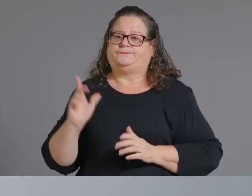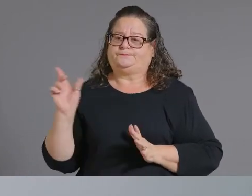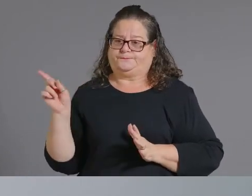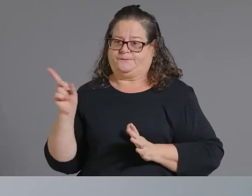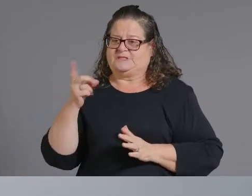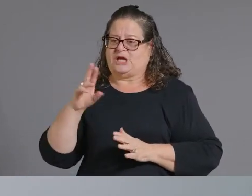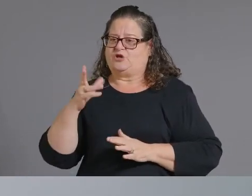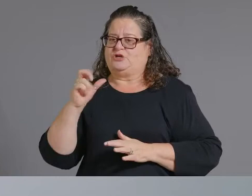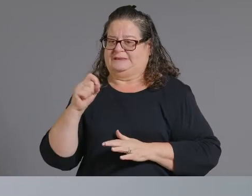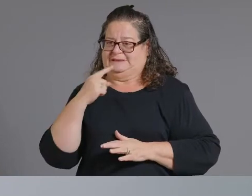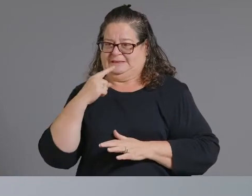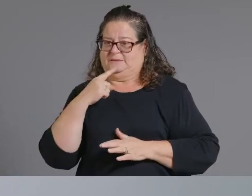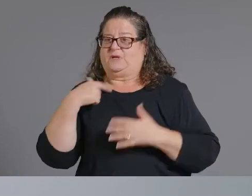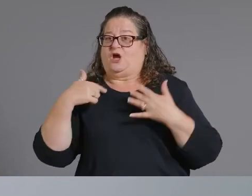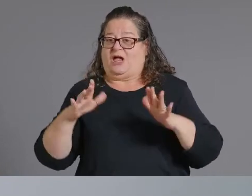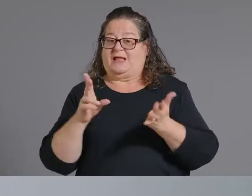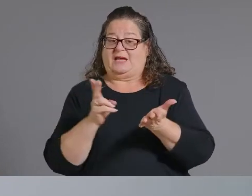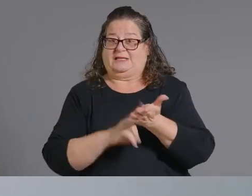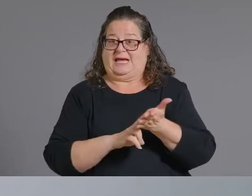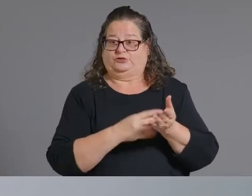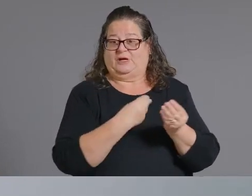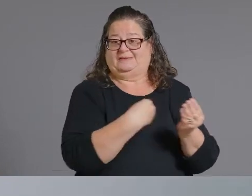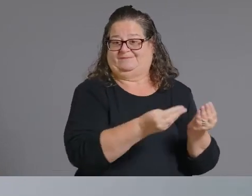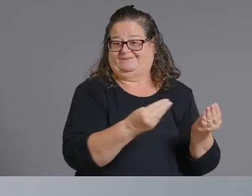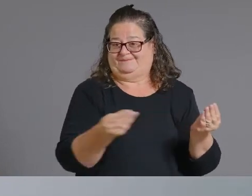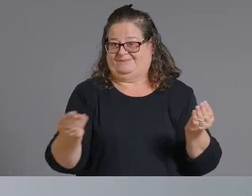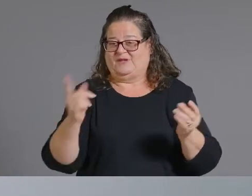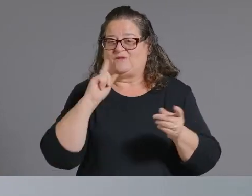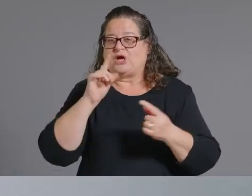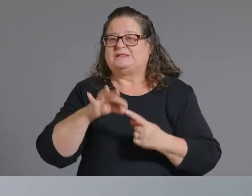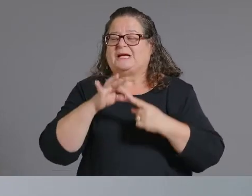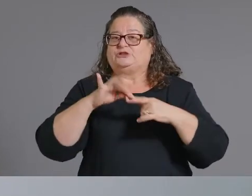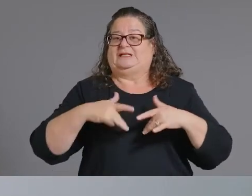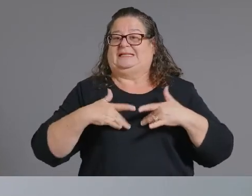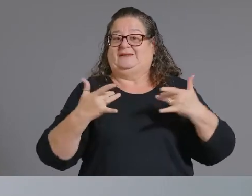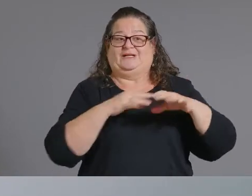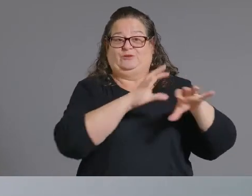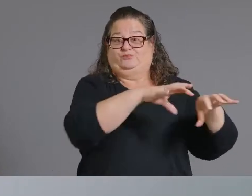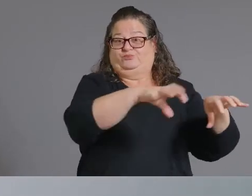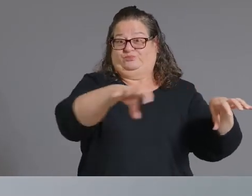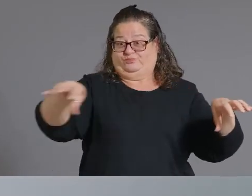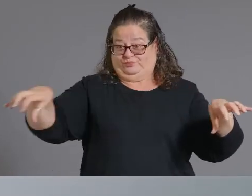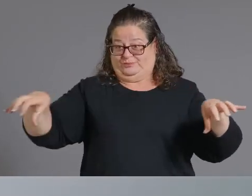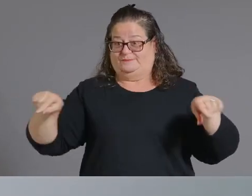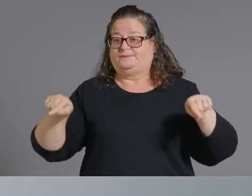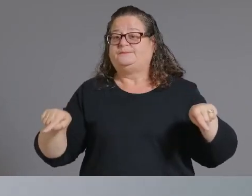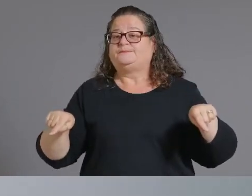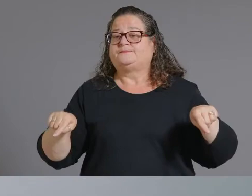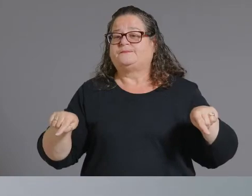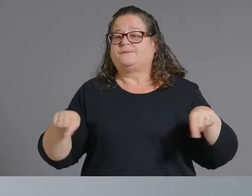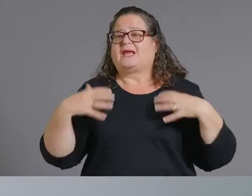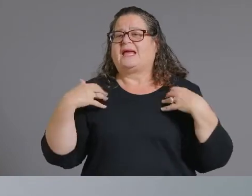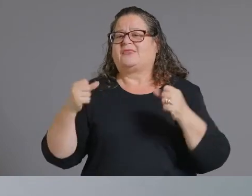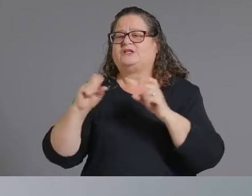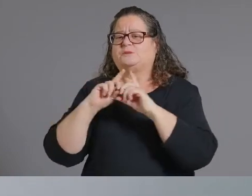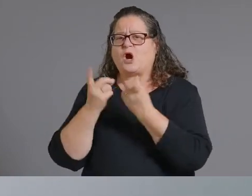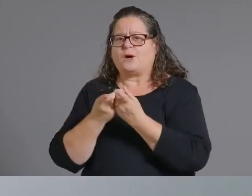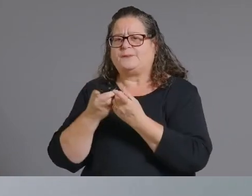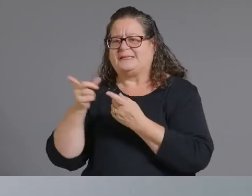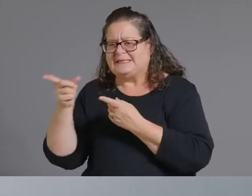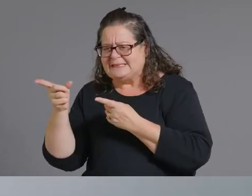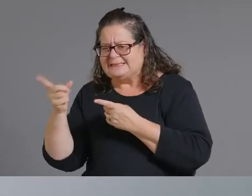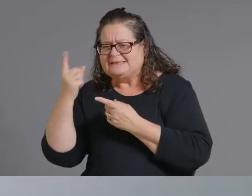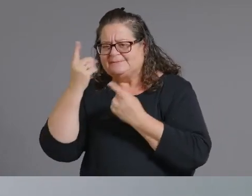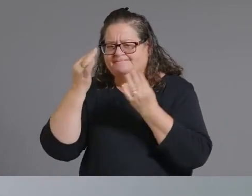we're working with our county health departments um to identify potential strategies so i know uh pima county has been looking at some